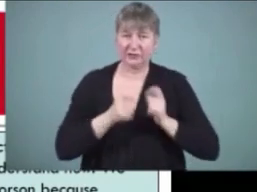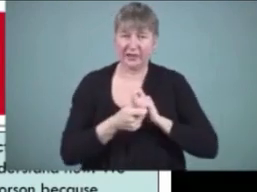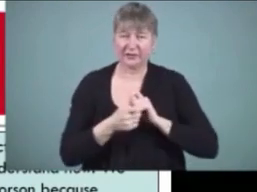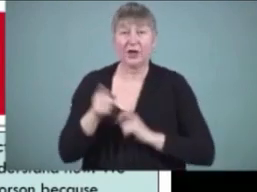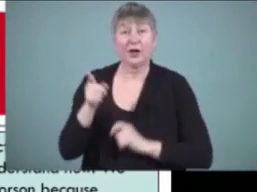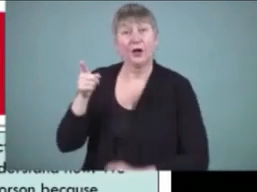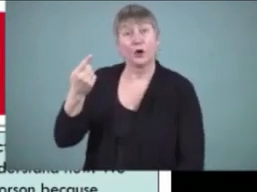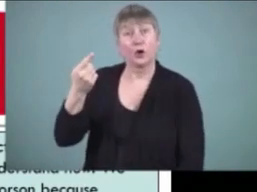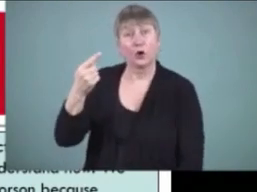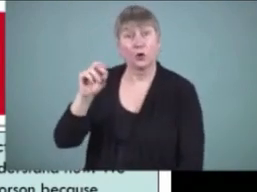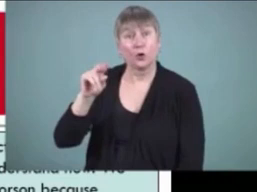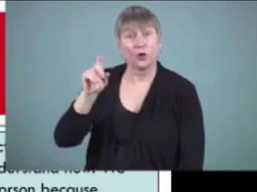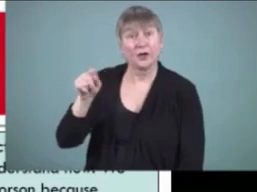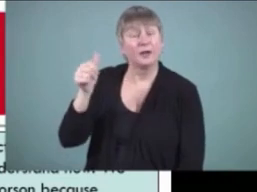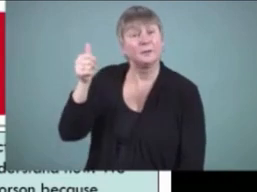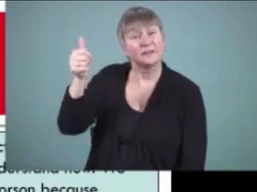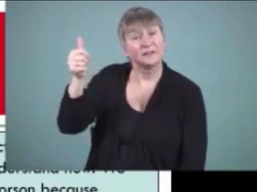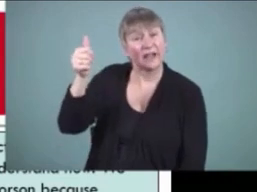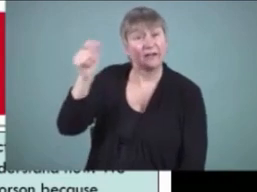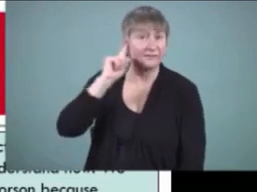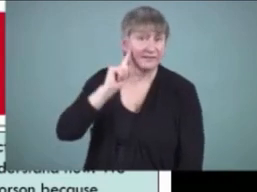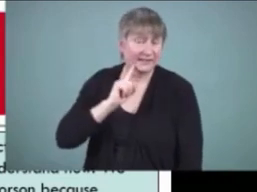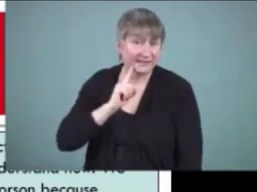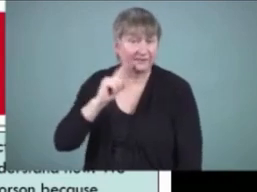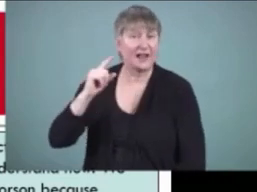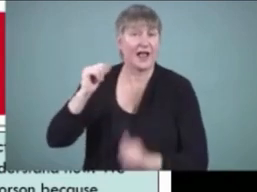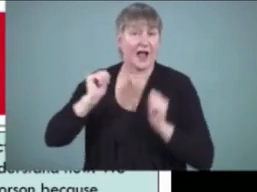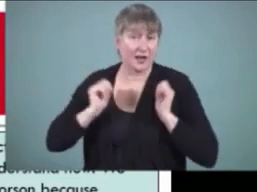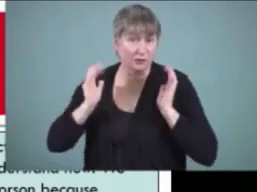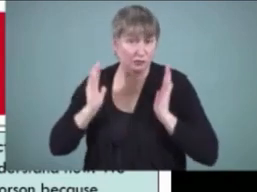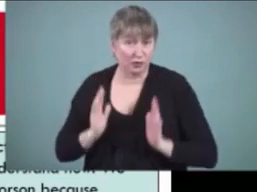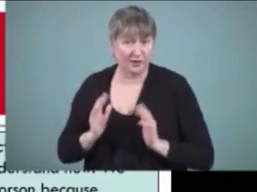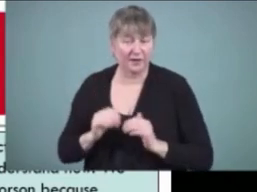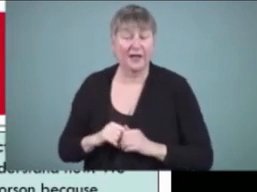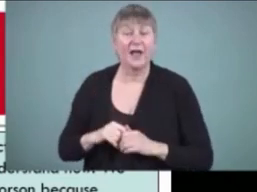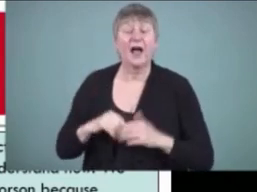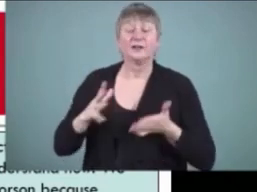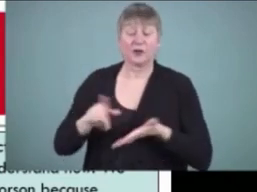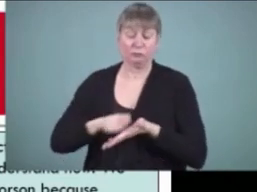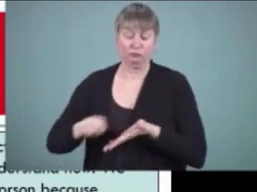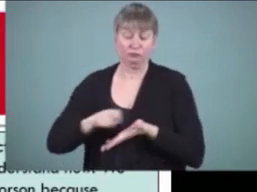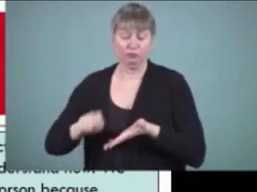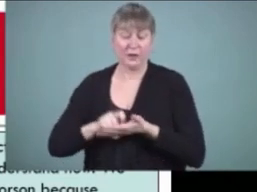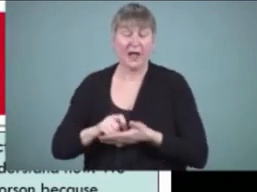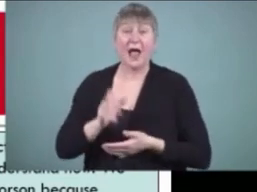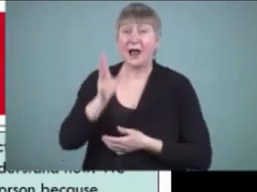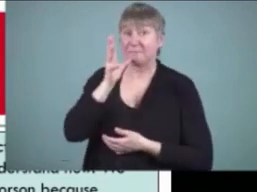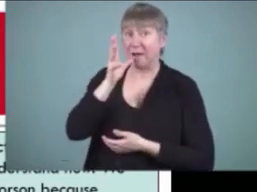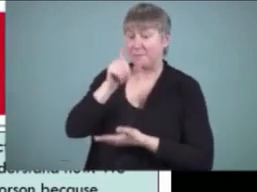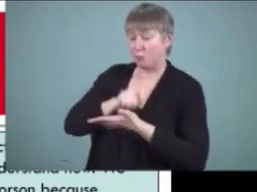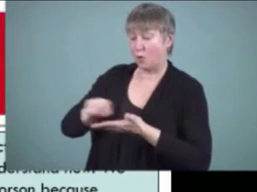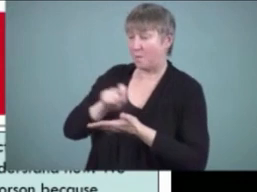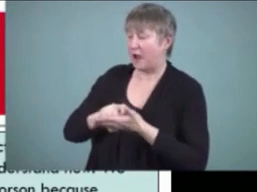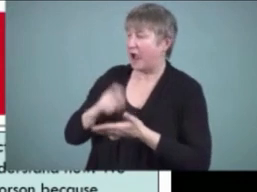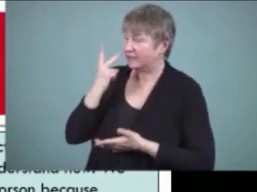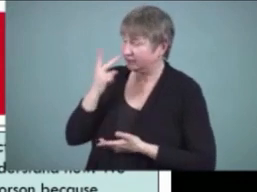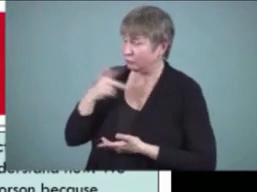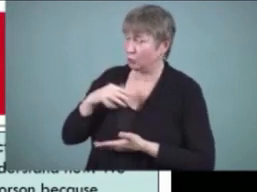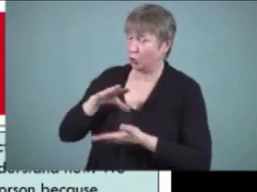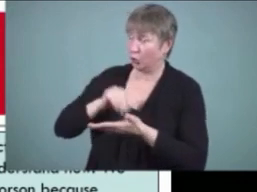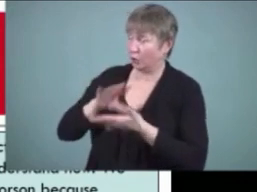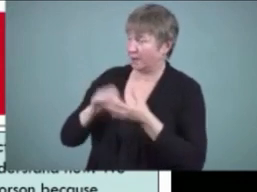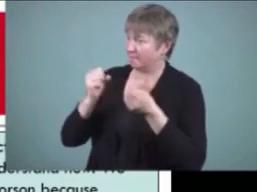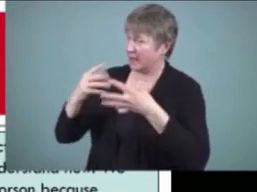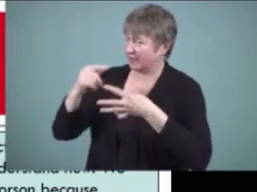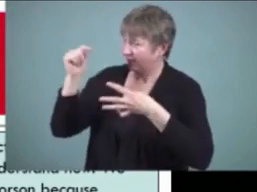is actor who, guy was deaf, came my school. And then mom replies, I see you learn lots of things. It was surely